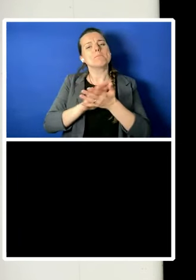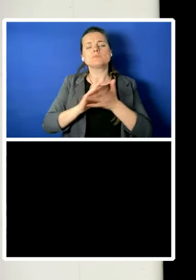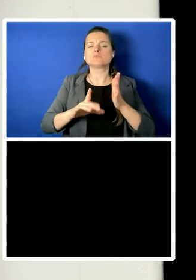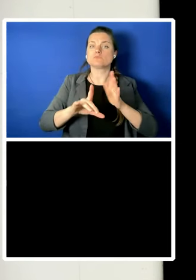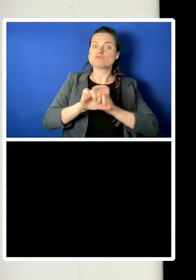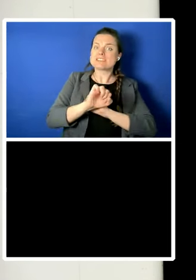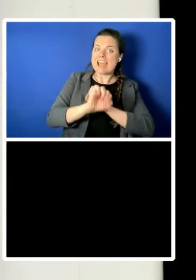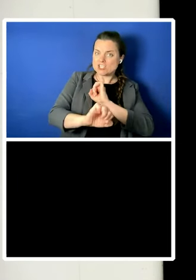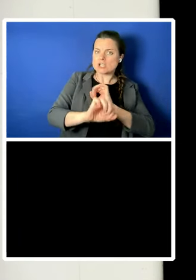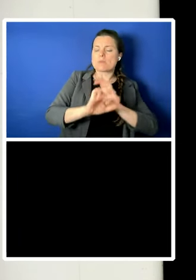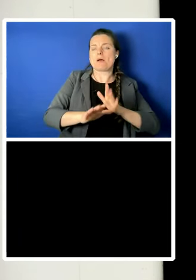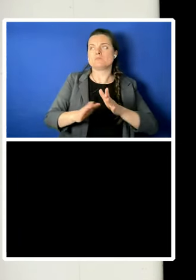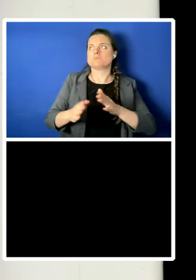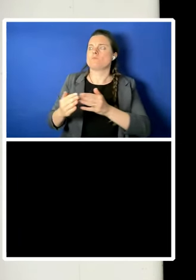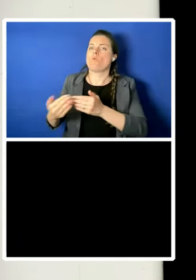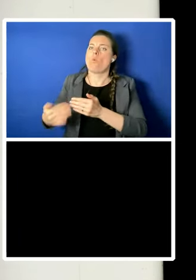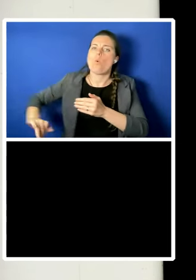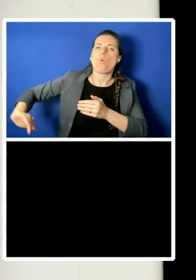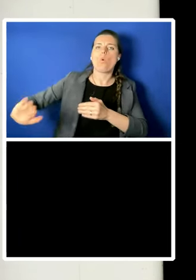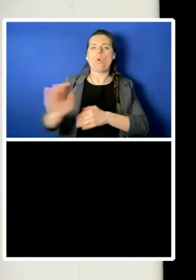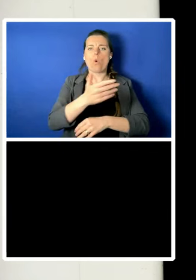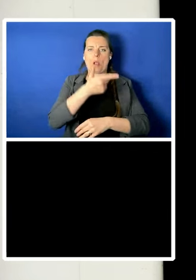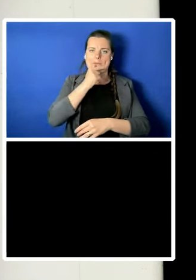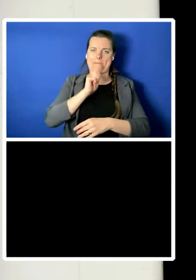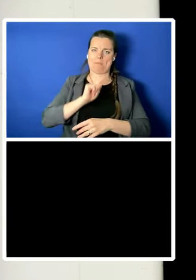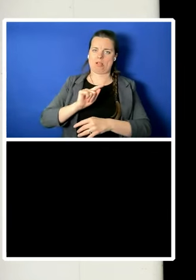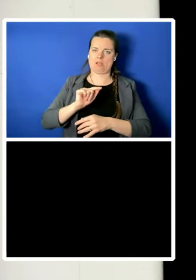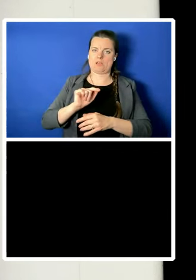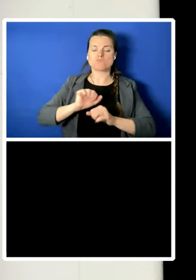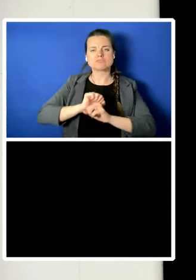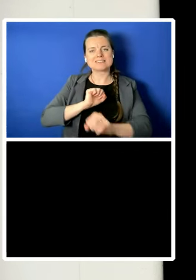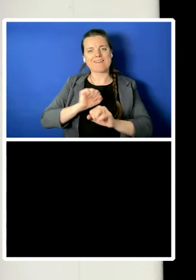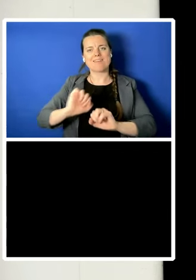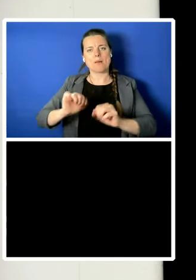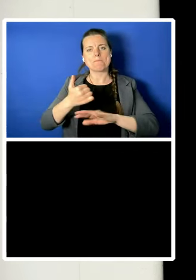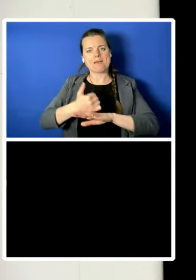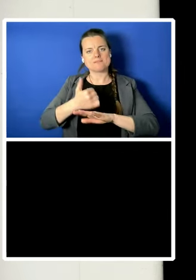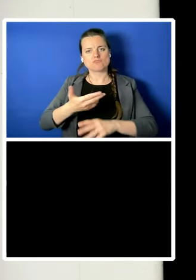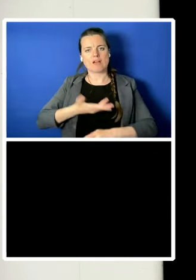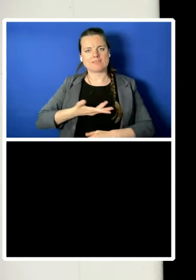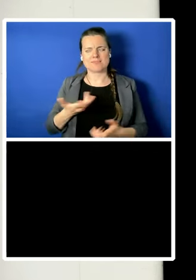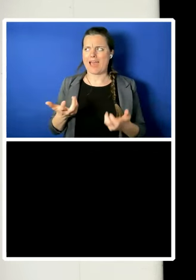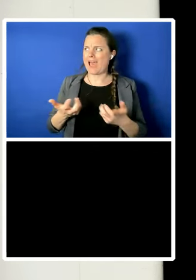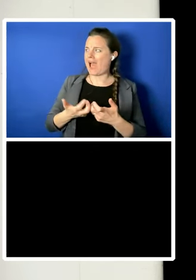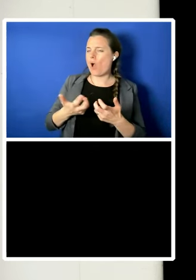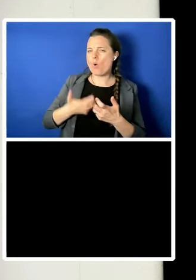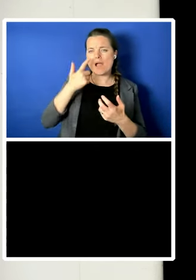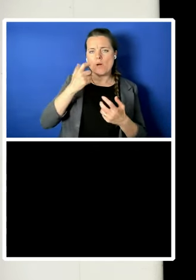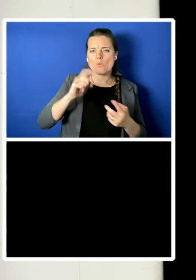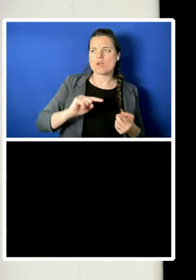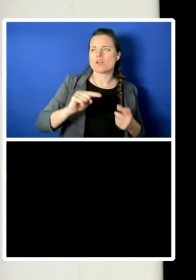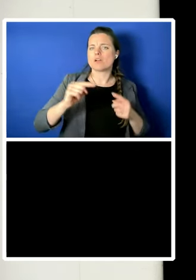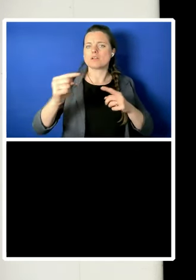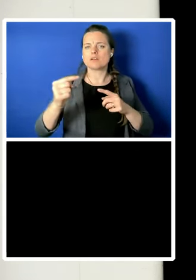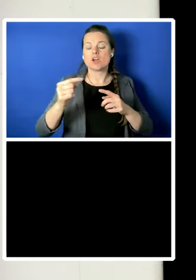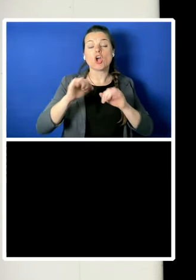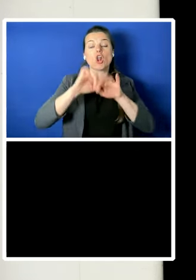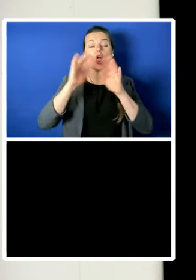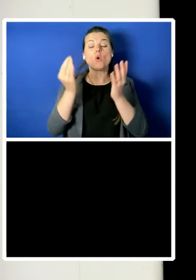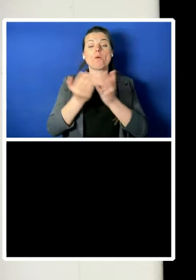basic rights. How can we hope to take on the contemporary challenges of global inequality, conflict,